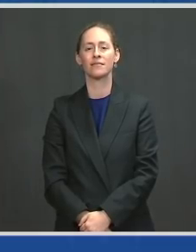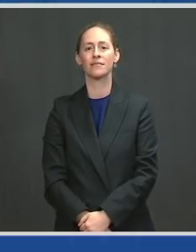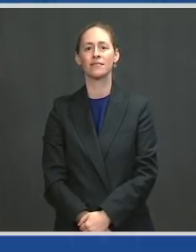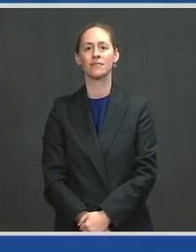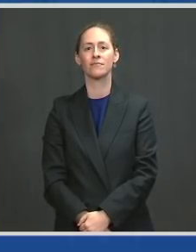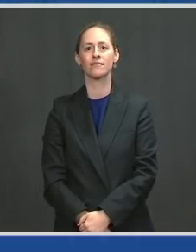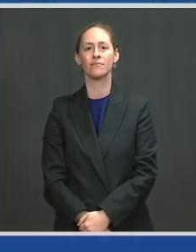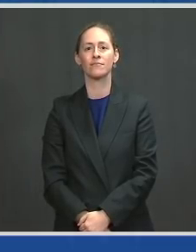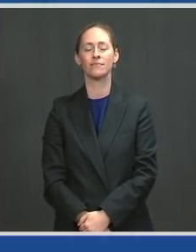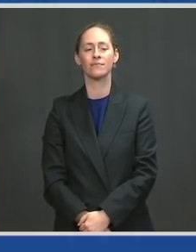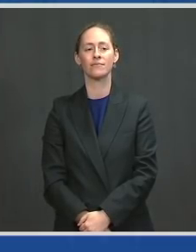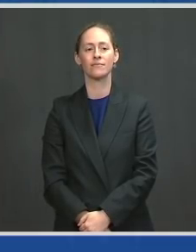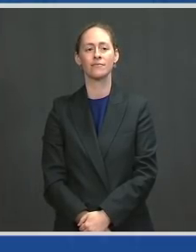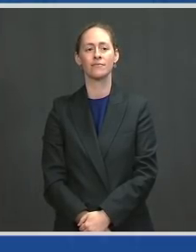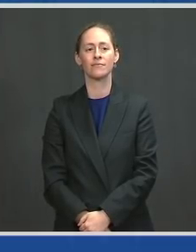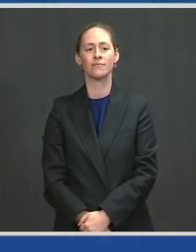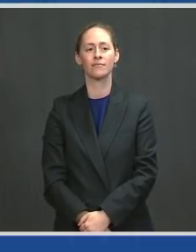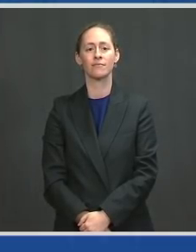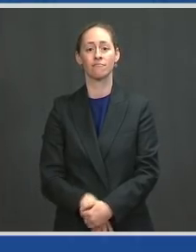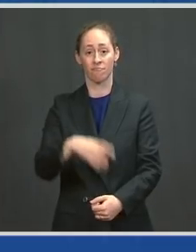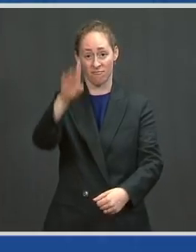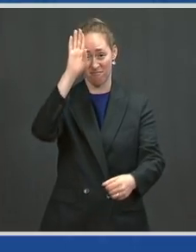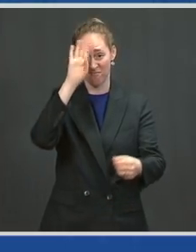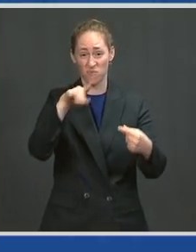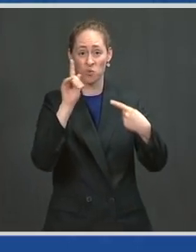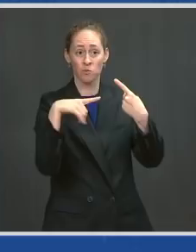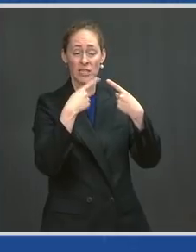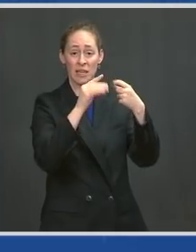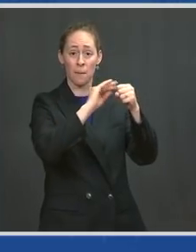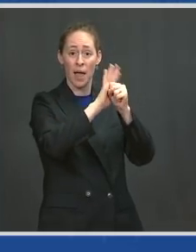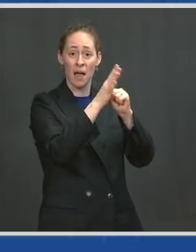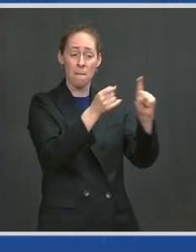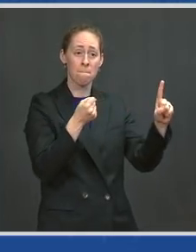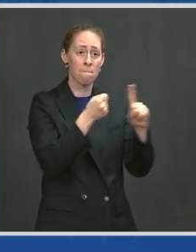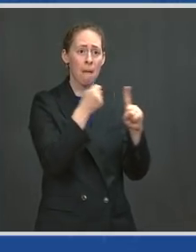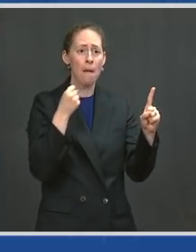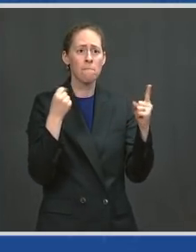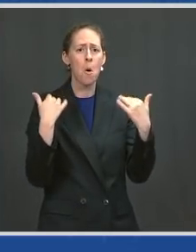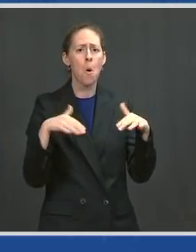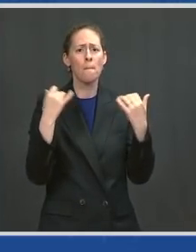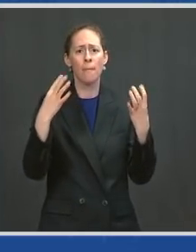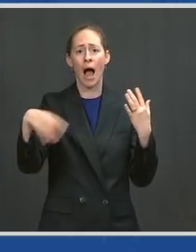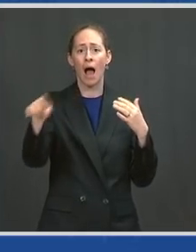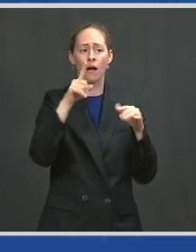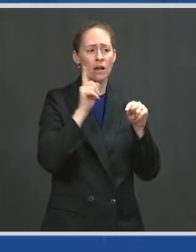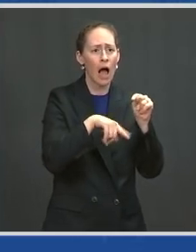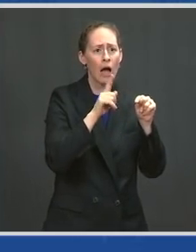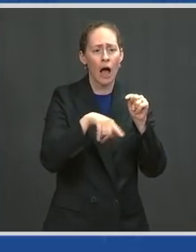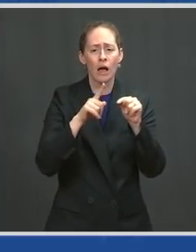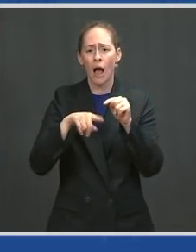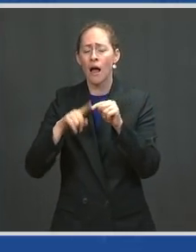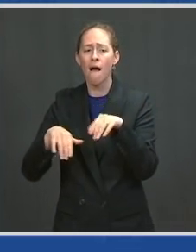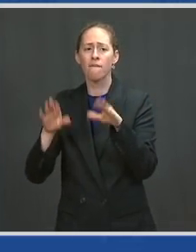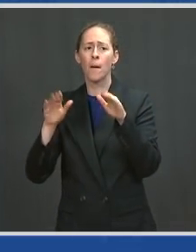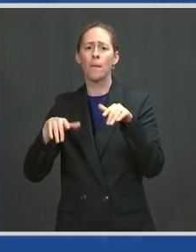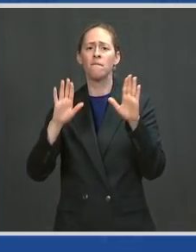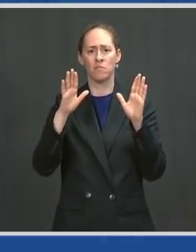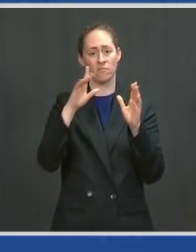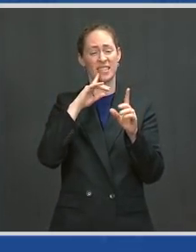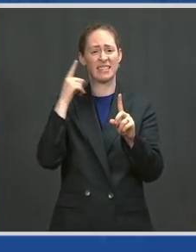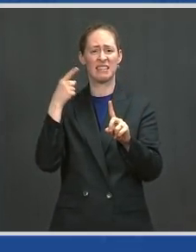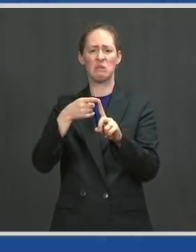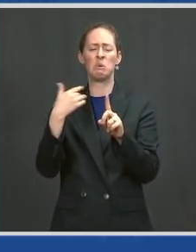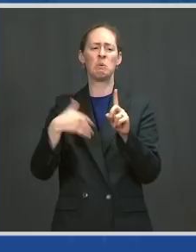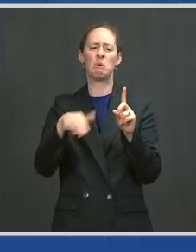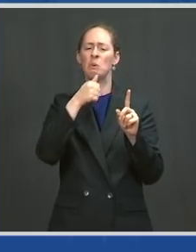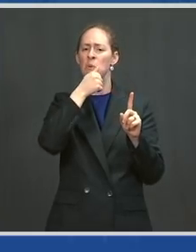When this pandemic started, we all made sacrifices, especially students and young people. And our teachers